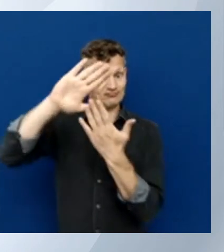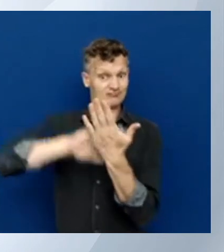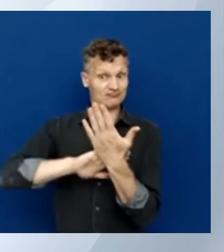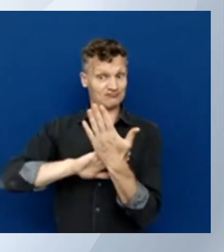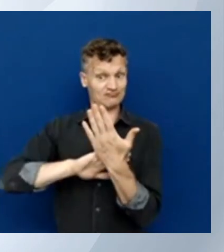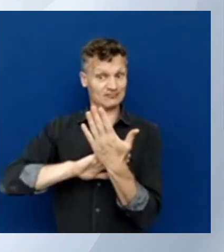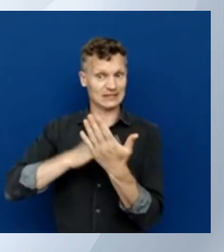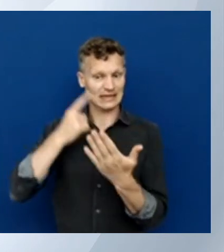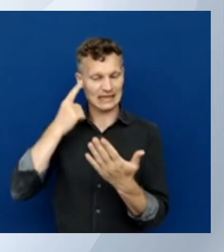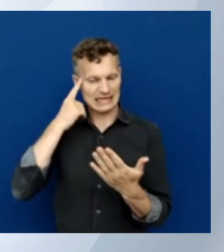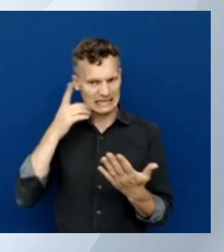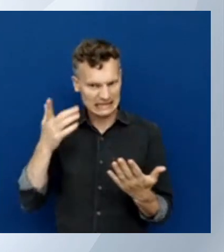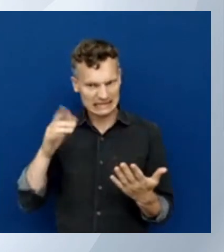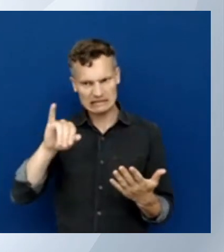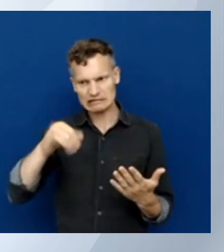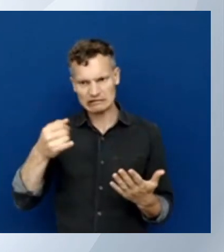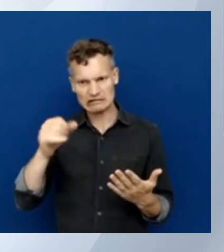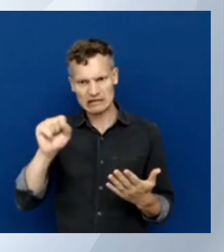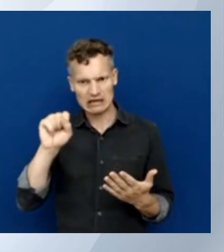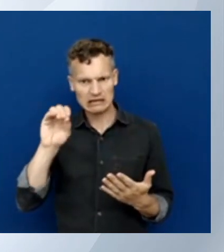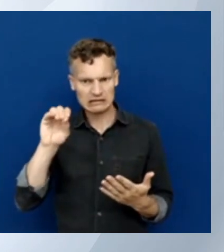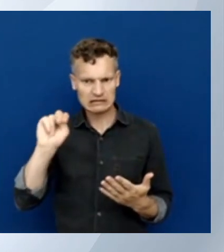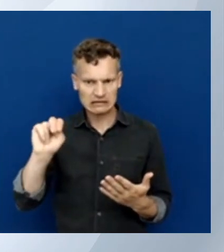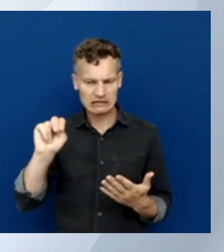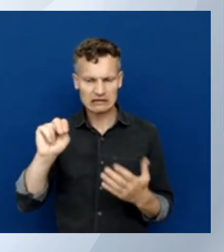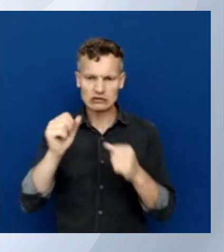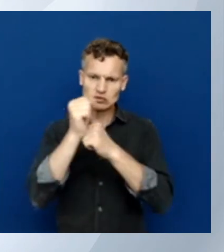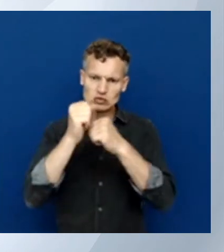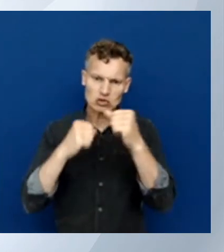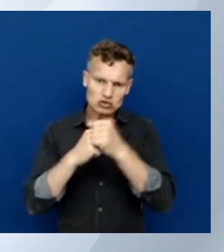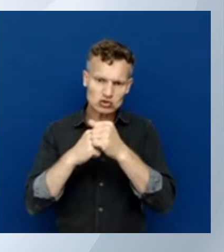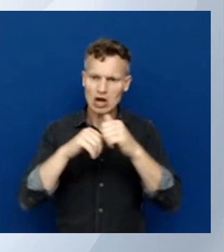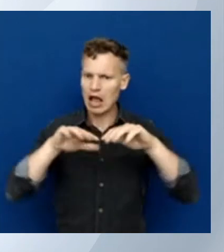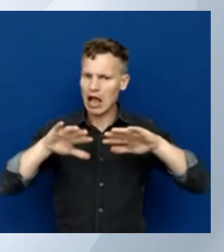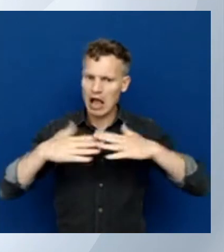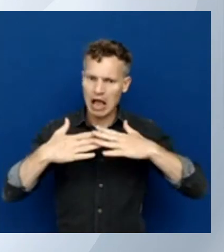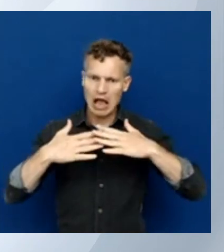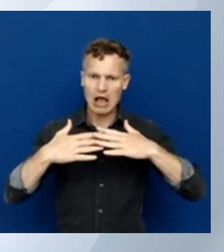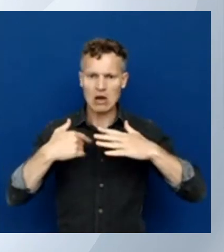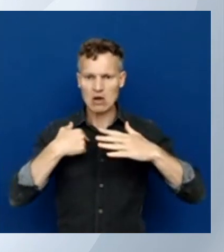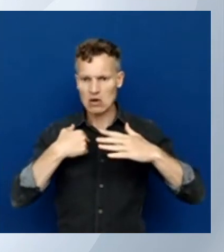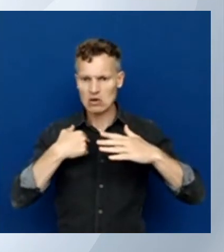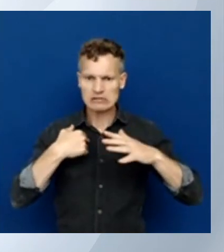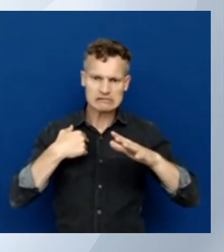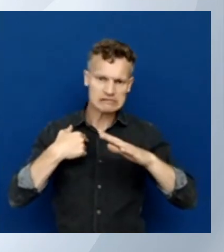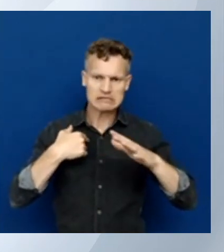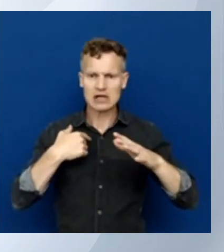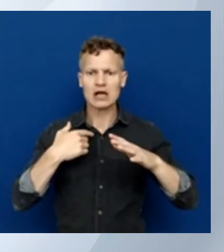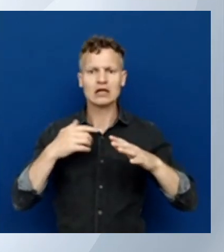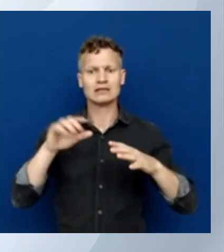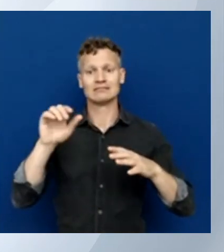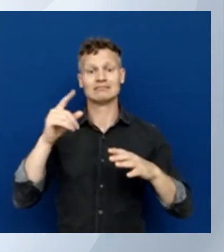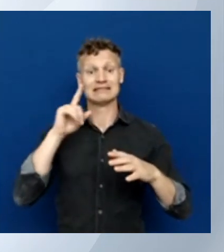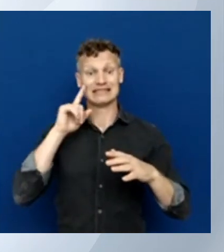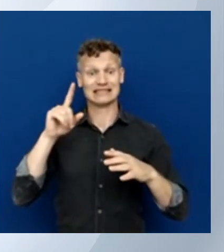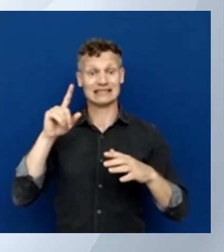extension and I say ARM storage you see I press tap